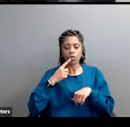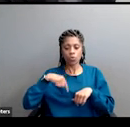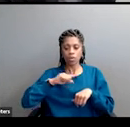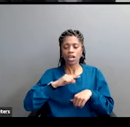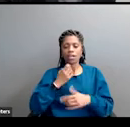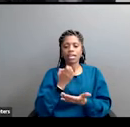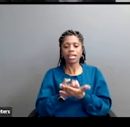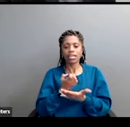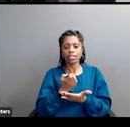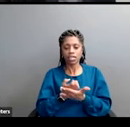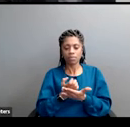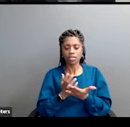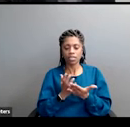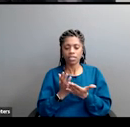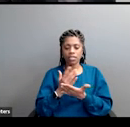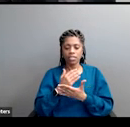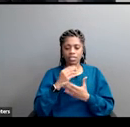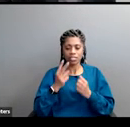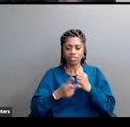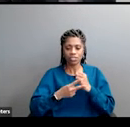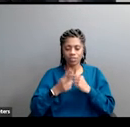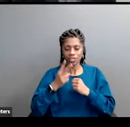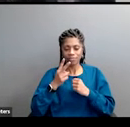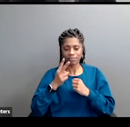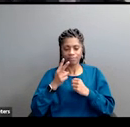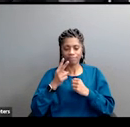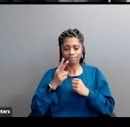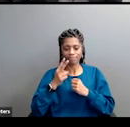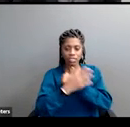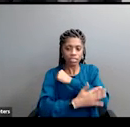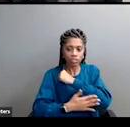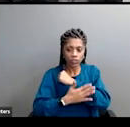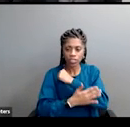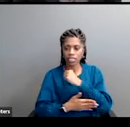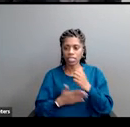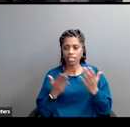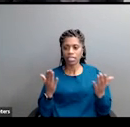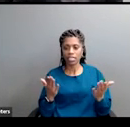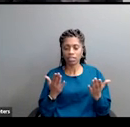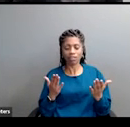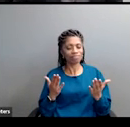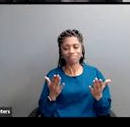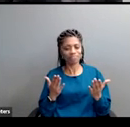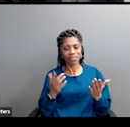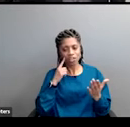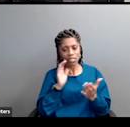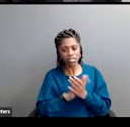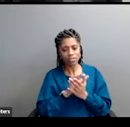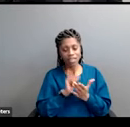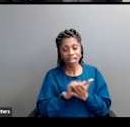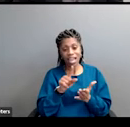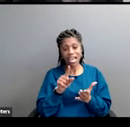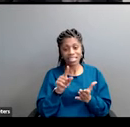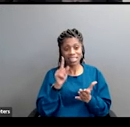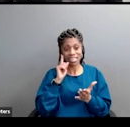country. I just don't think that's true. I think more than anything, we're a racially fearful country. And that's what you